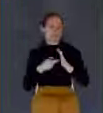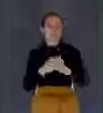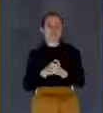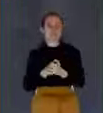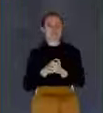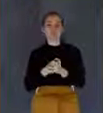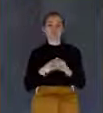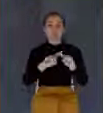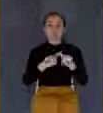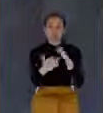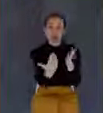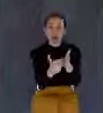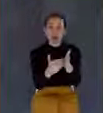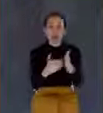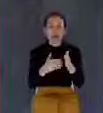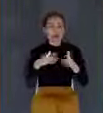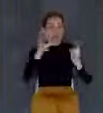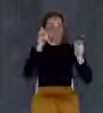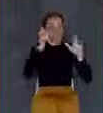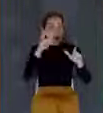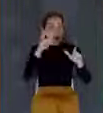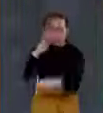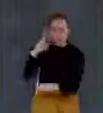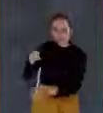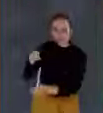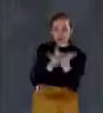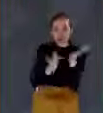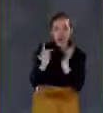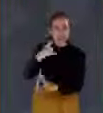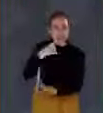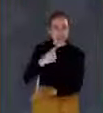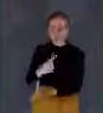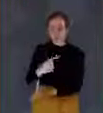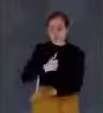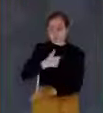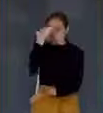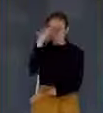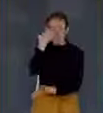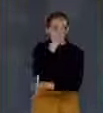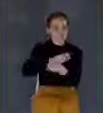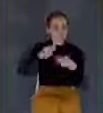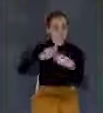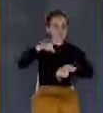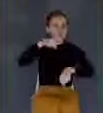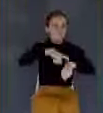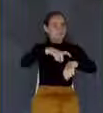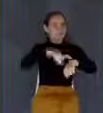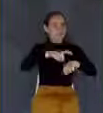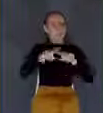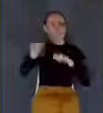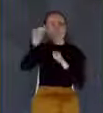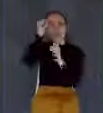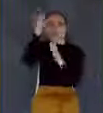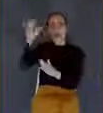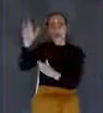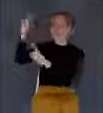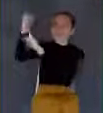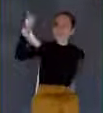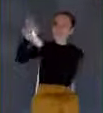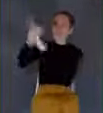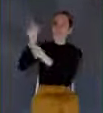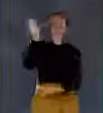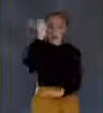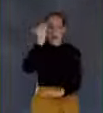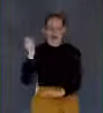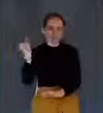But, again, we're surprised to hear Jesus say, I don't know the precise time. But the Father does. And